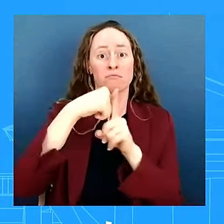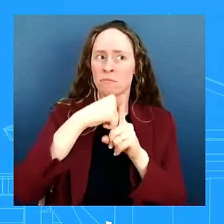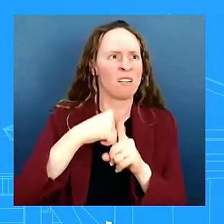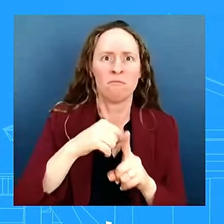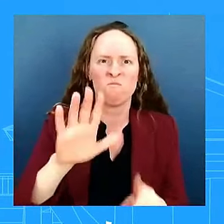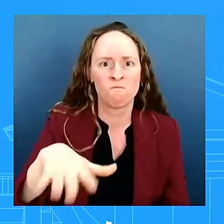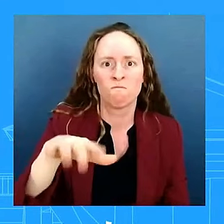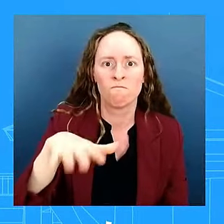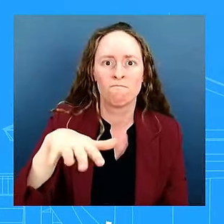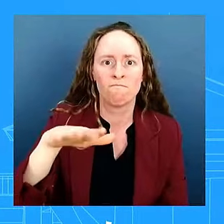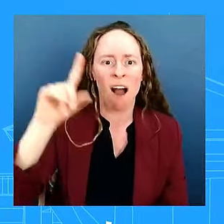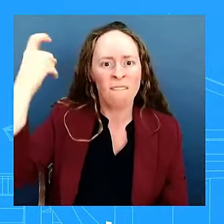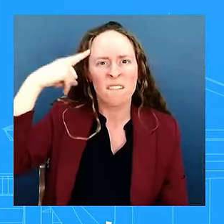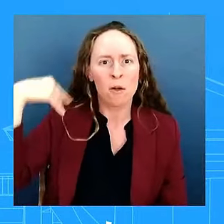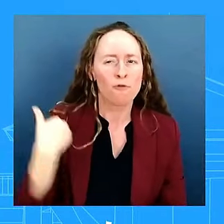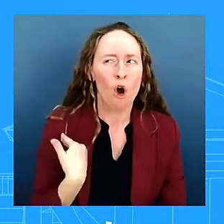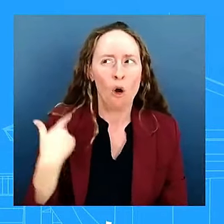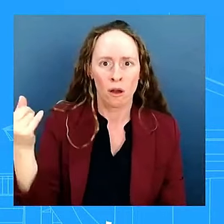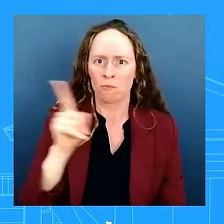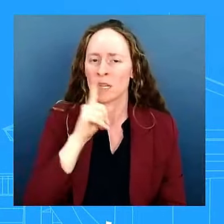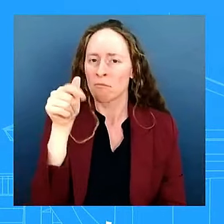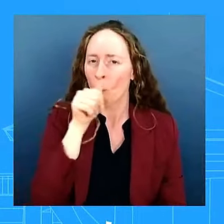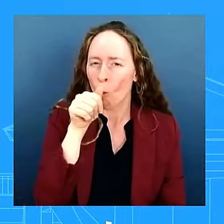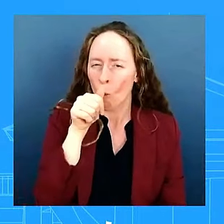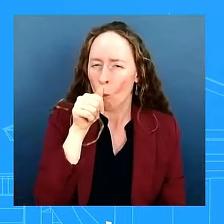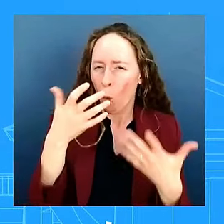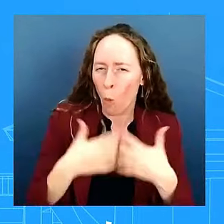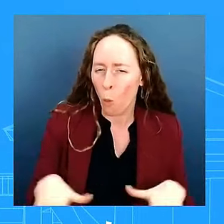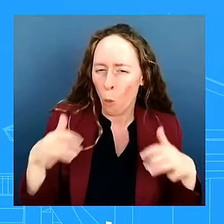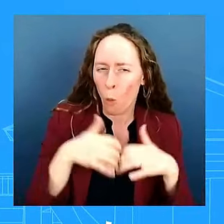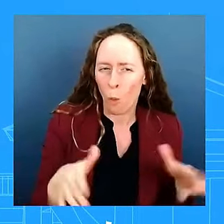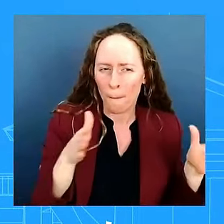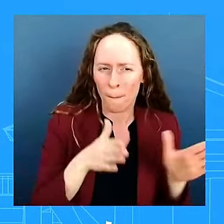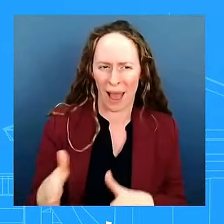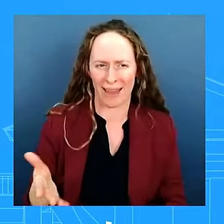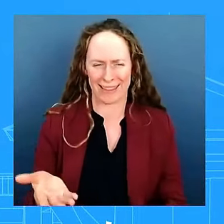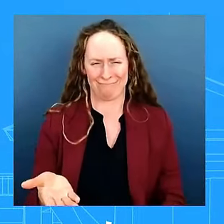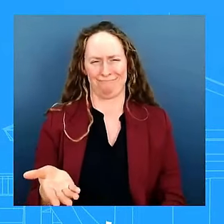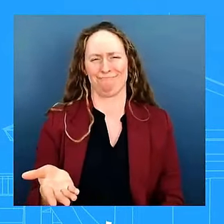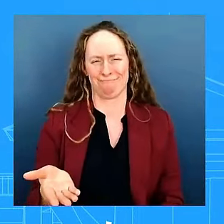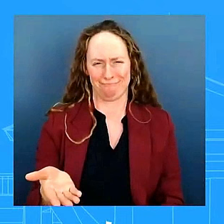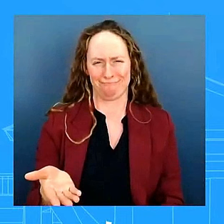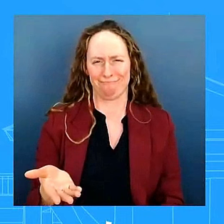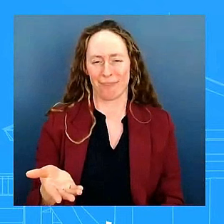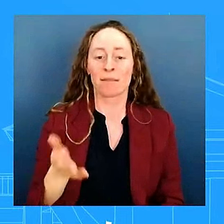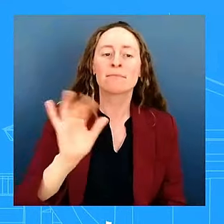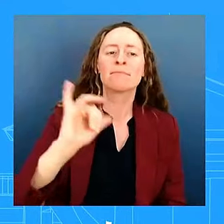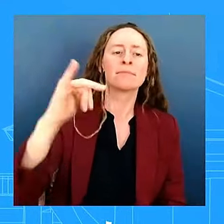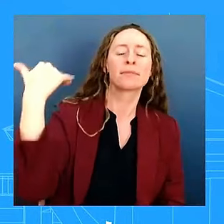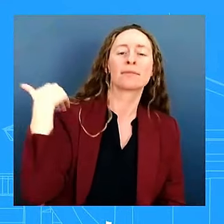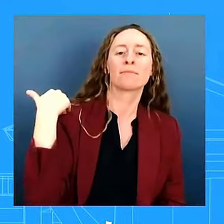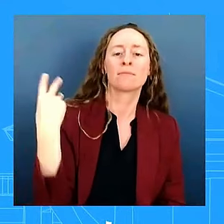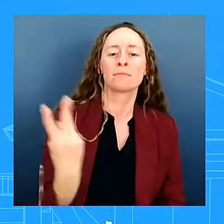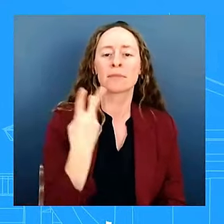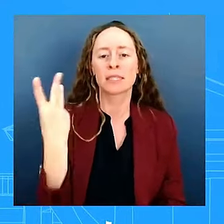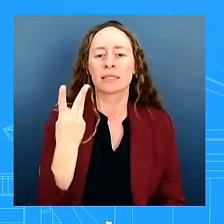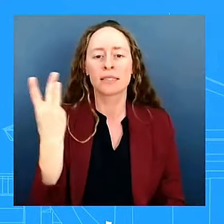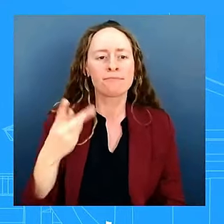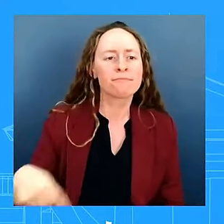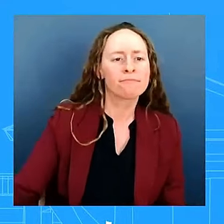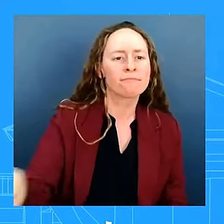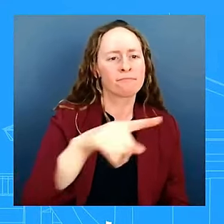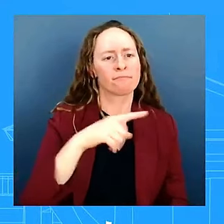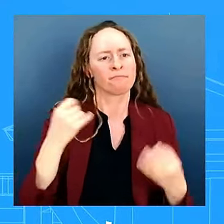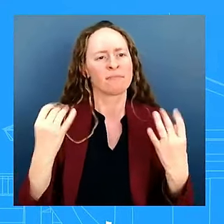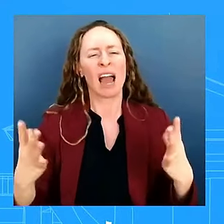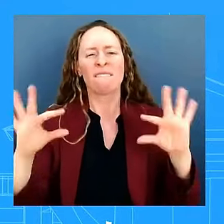uh leaders and family members tell their stories yesterday especially on a ground